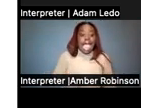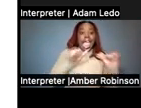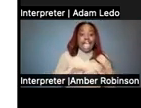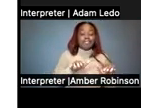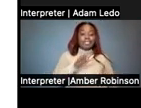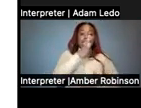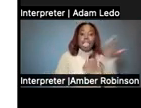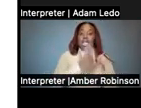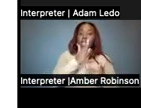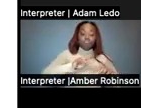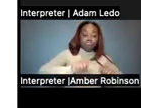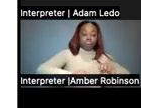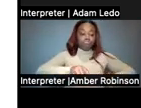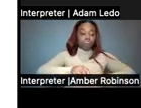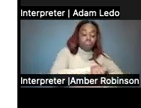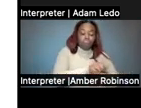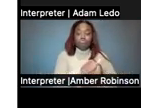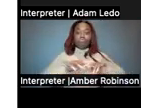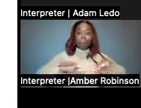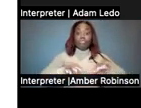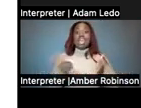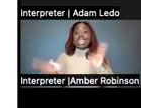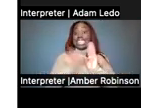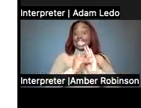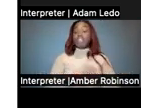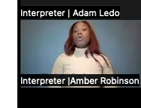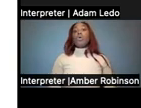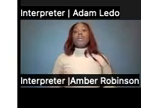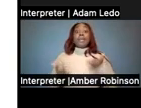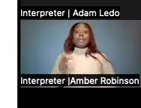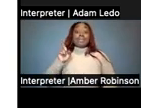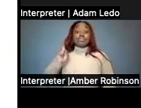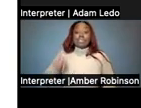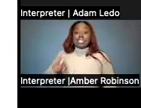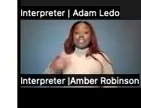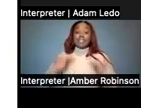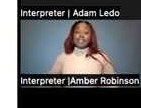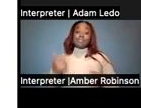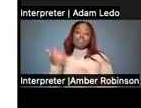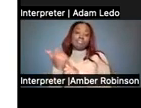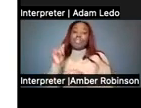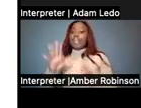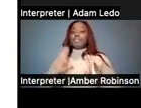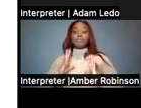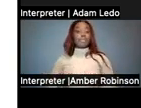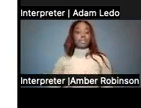remember how to do it again. And they might need physical assistance and that is totally fine. And